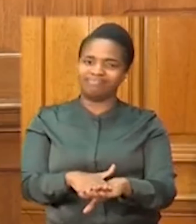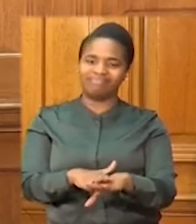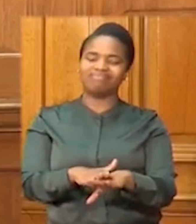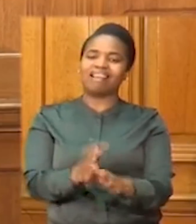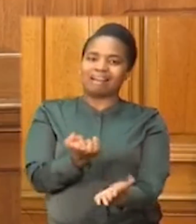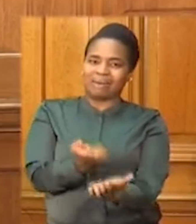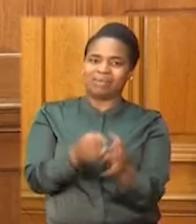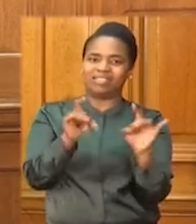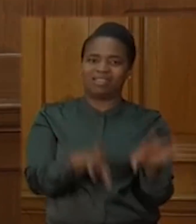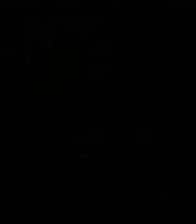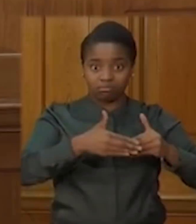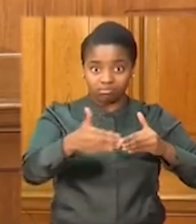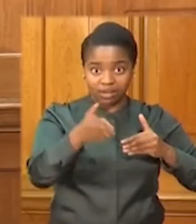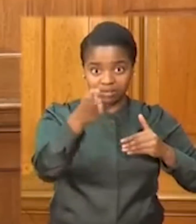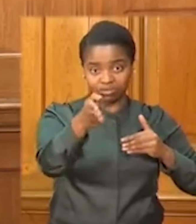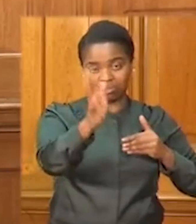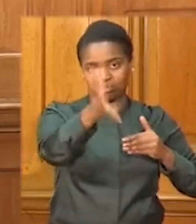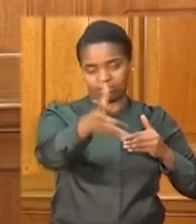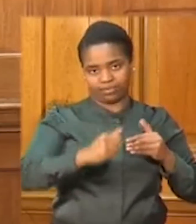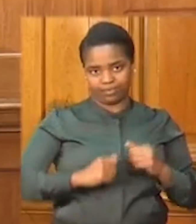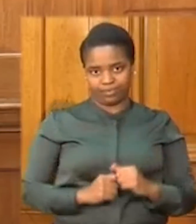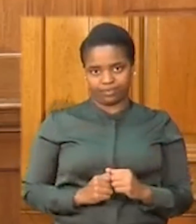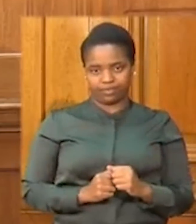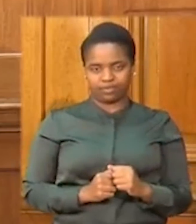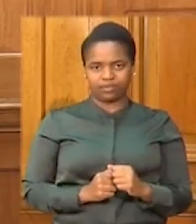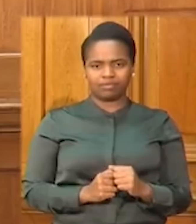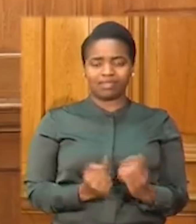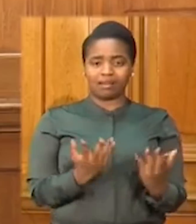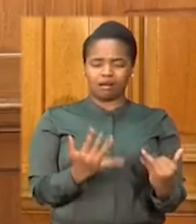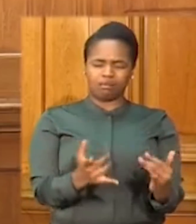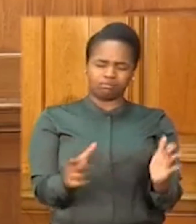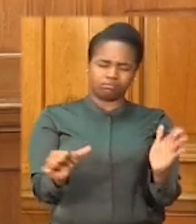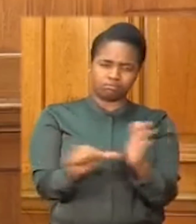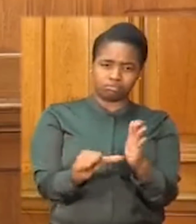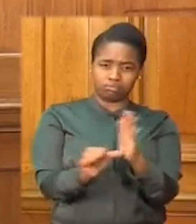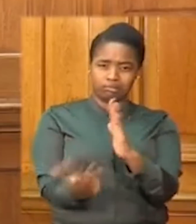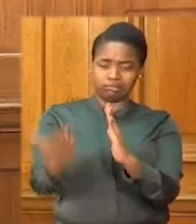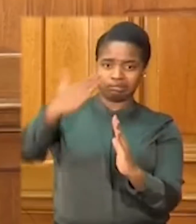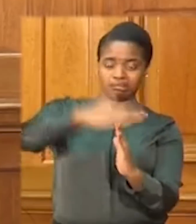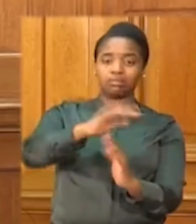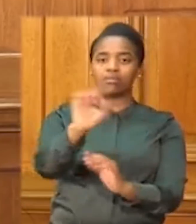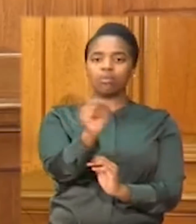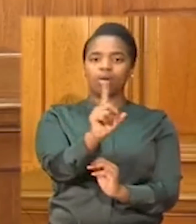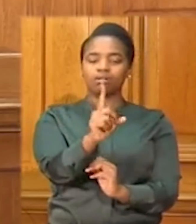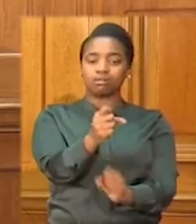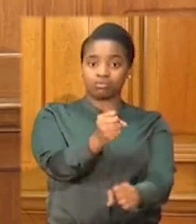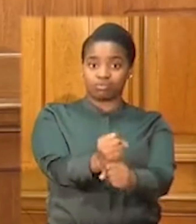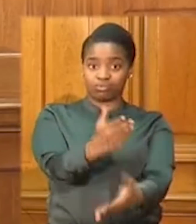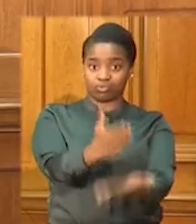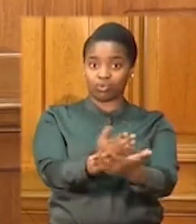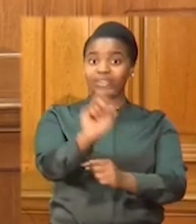unchecked. Our foremost priority now is to intensify the health interventions